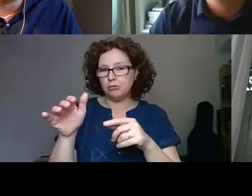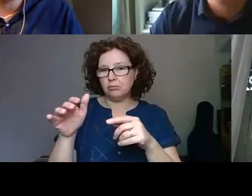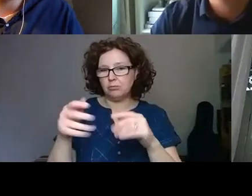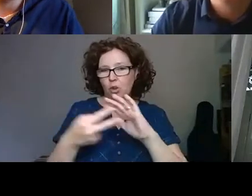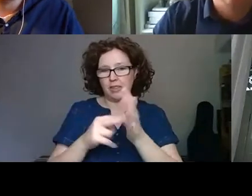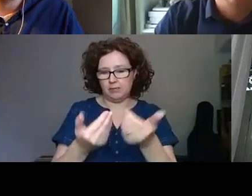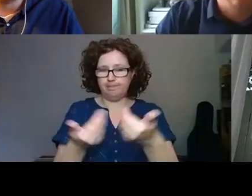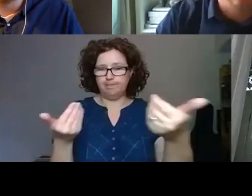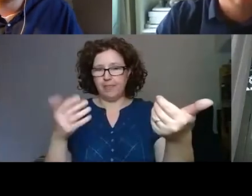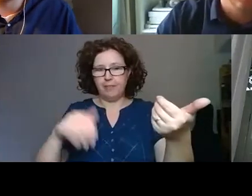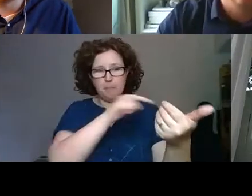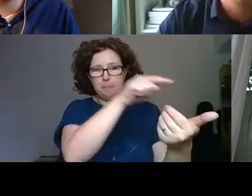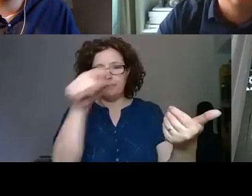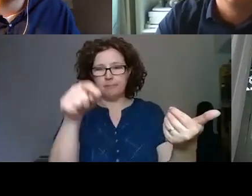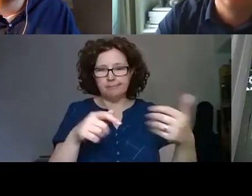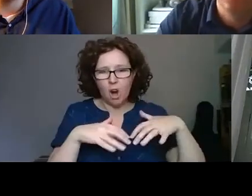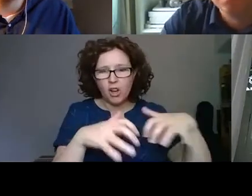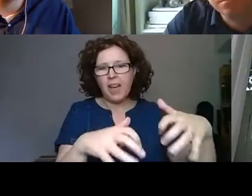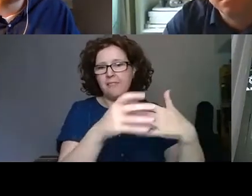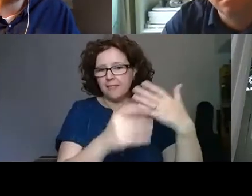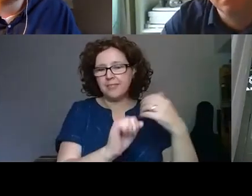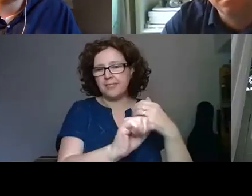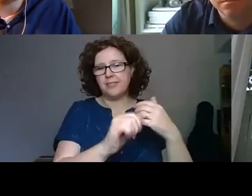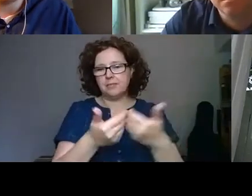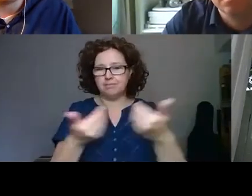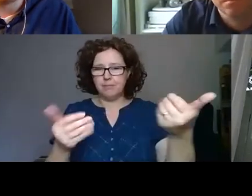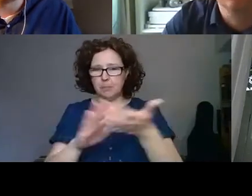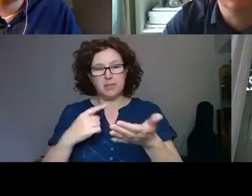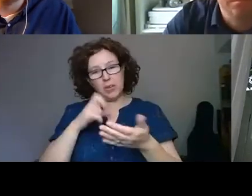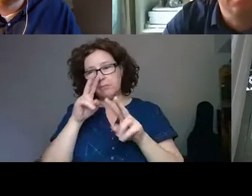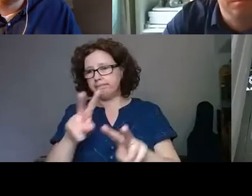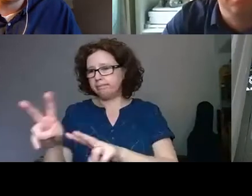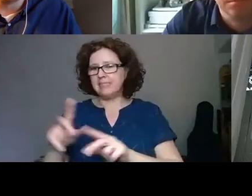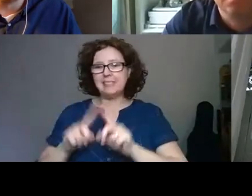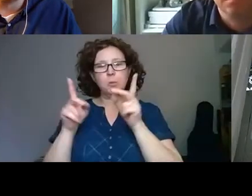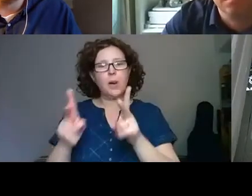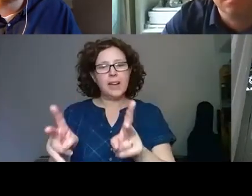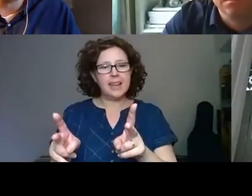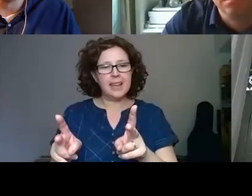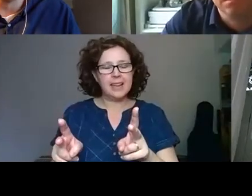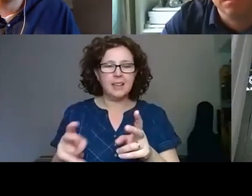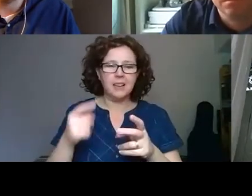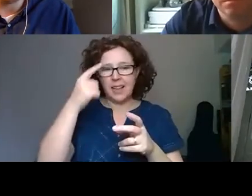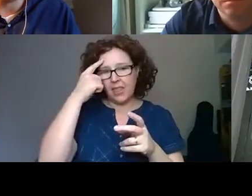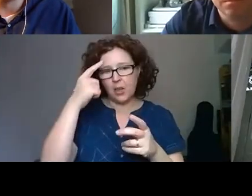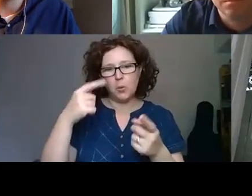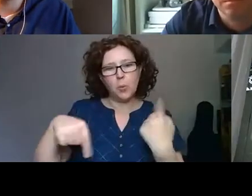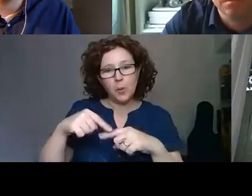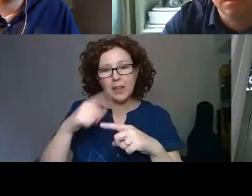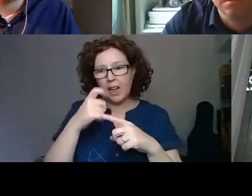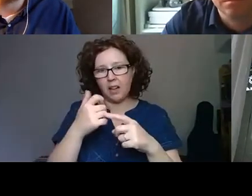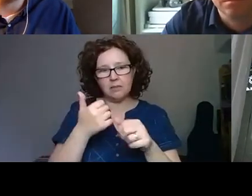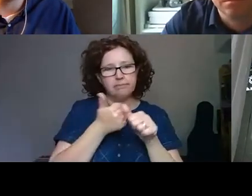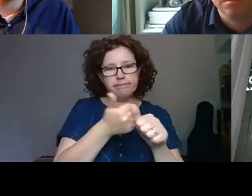apart from those. So that allows us to look differently. And I suppose we can enable museums,